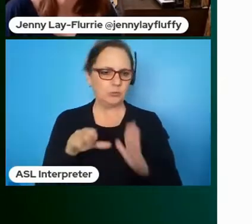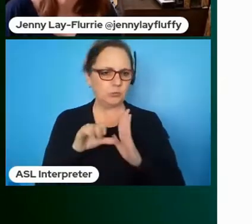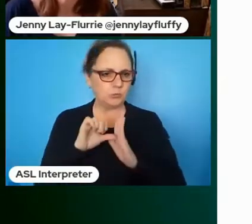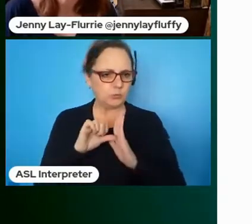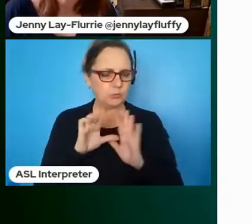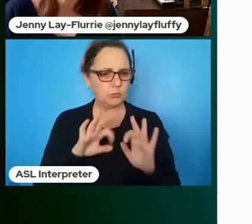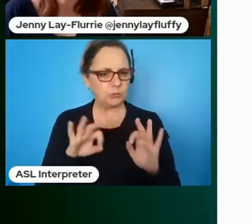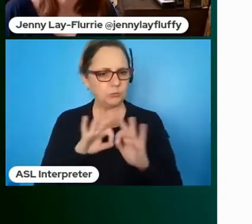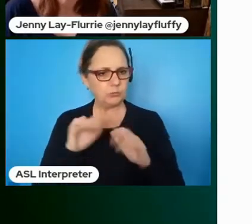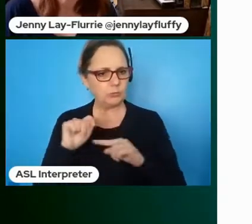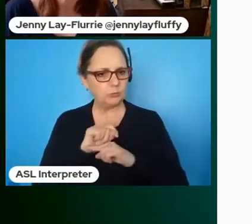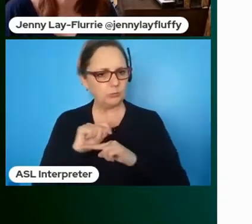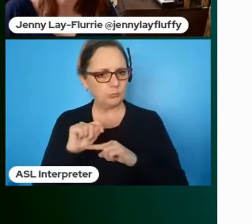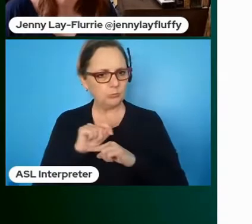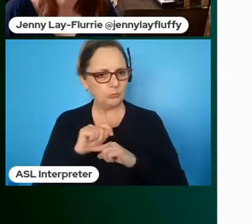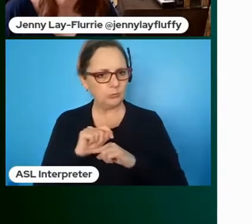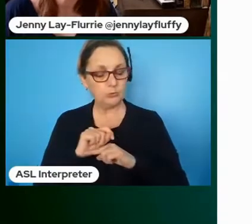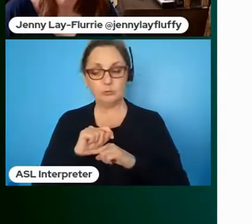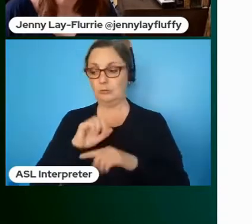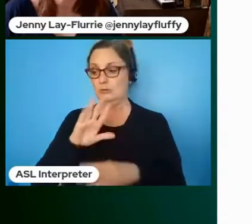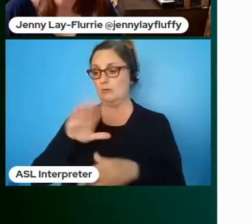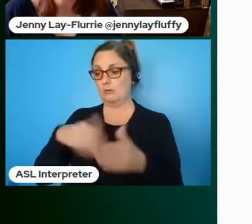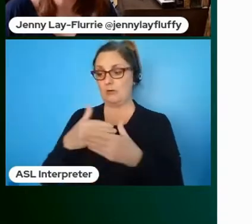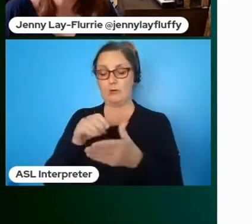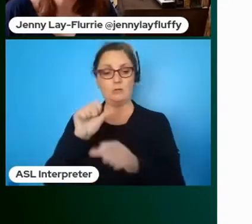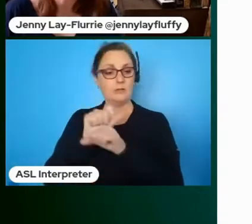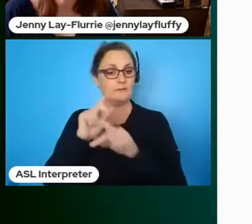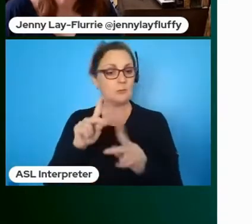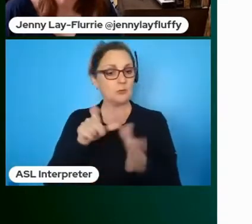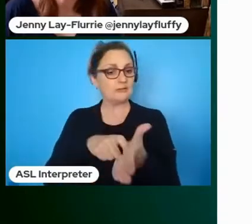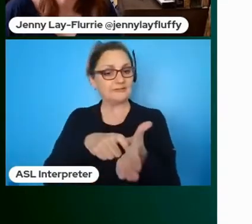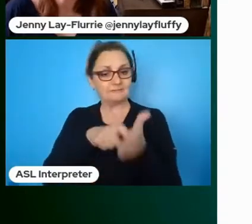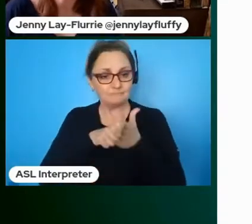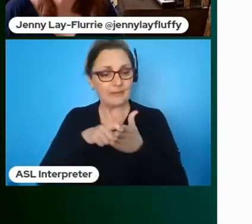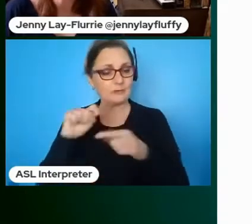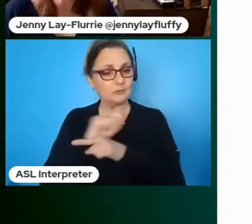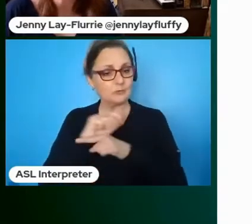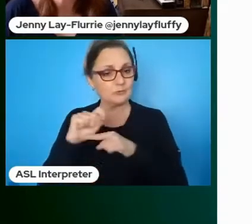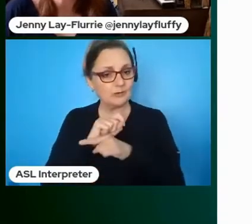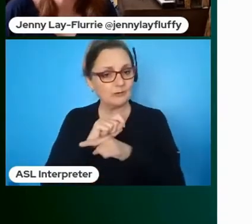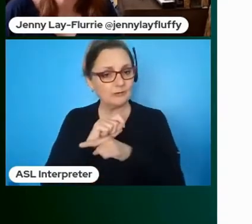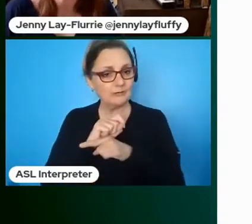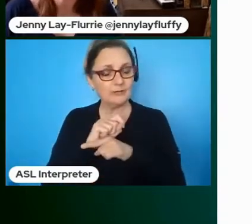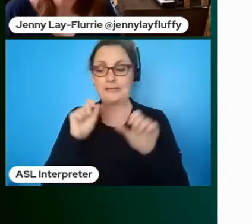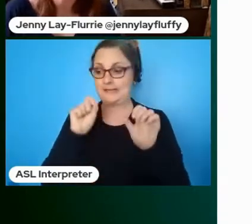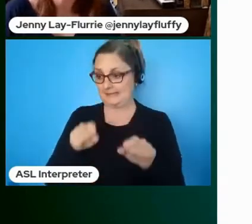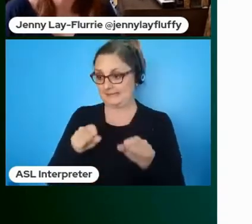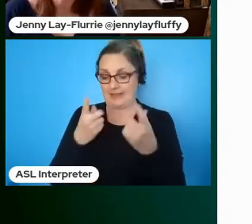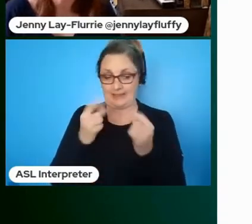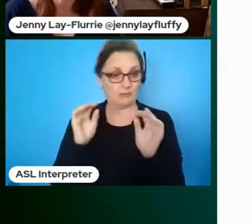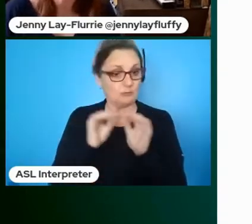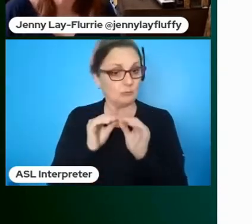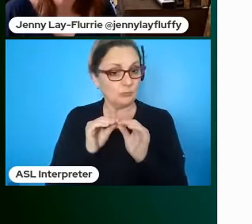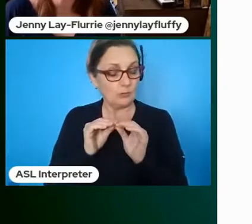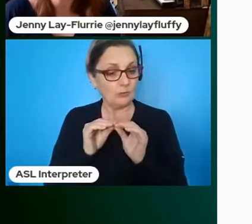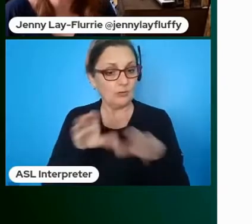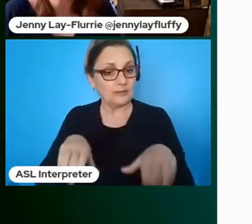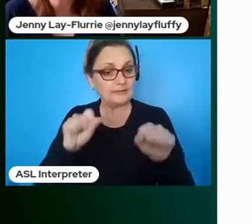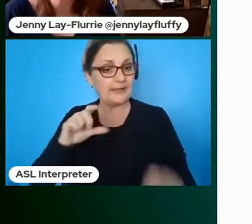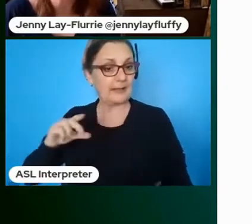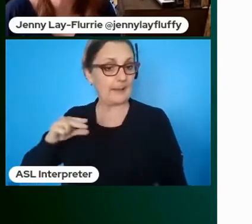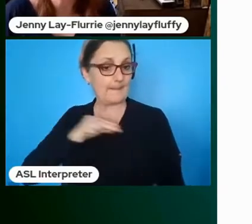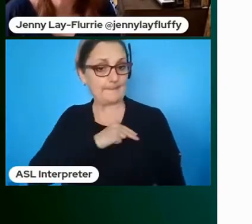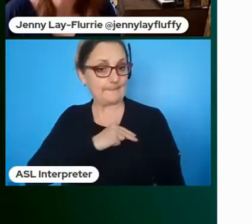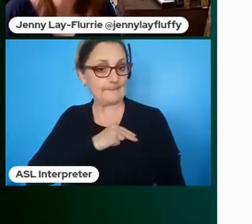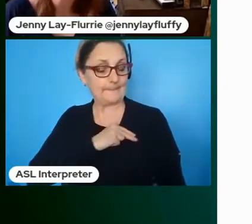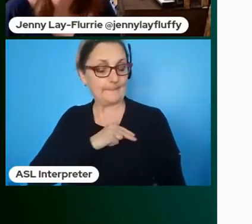every employee is asked to take training it's mandatory they also have an option to go further and take a badge and we put the details